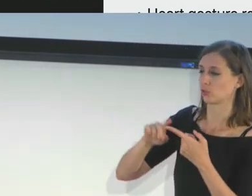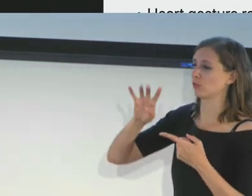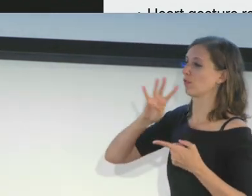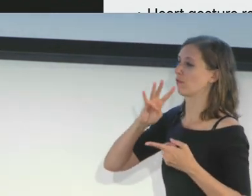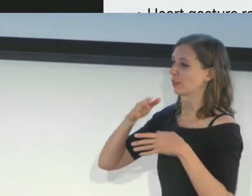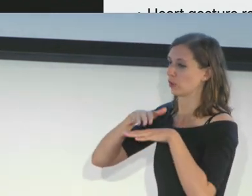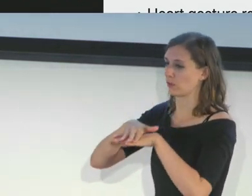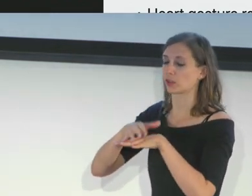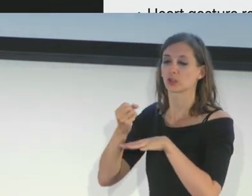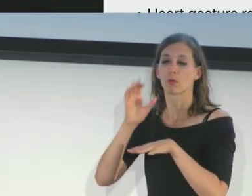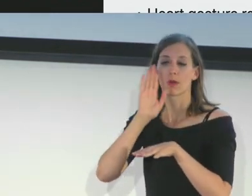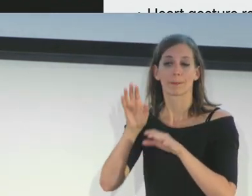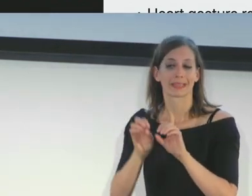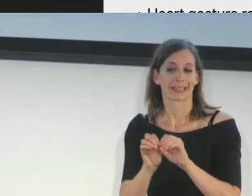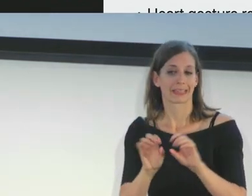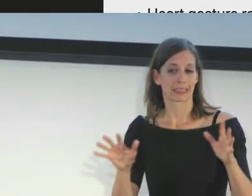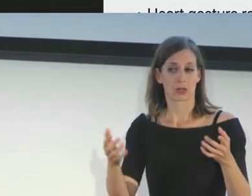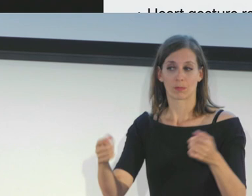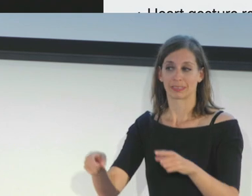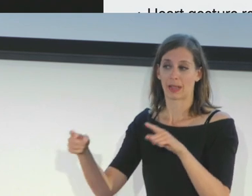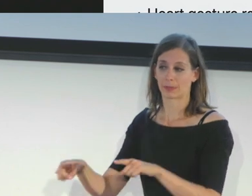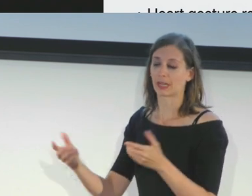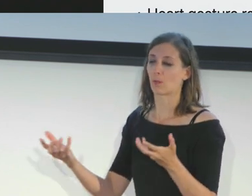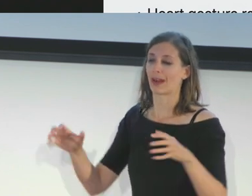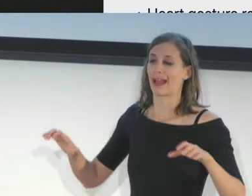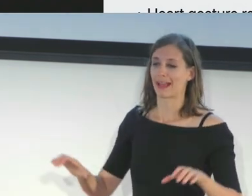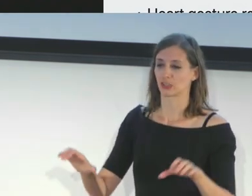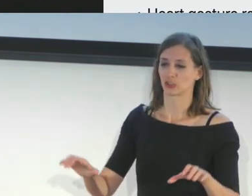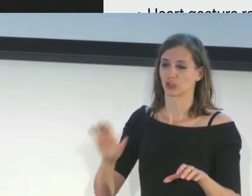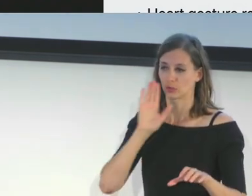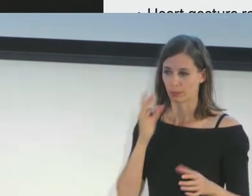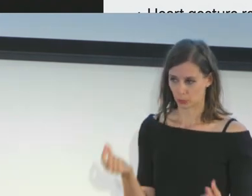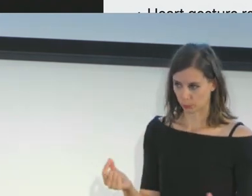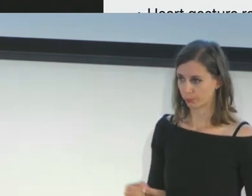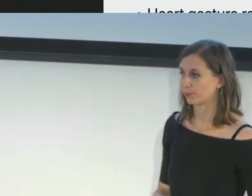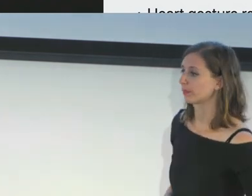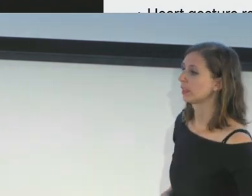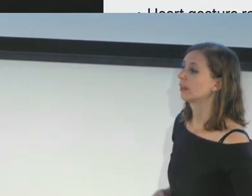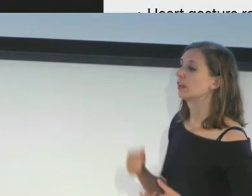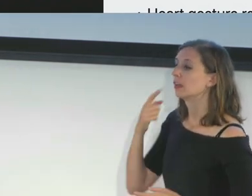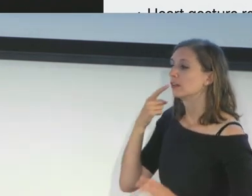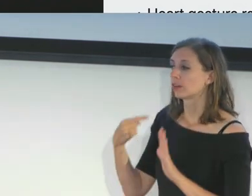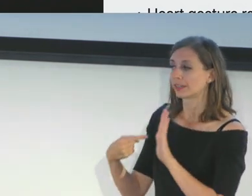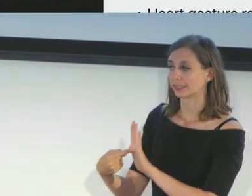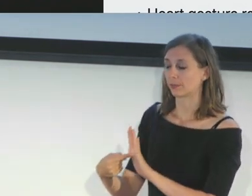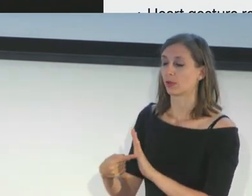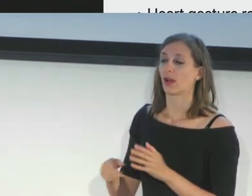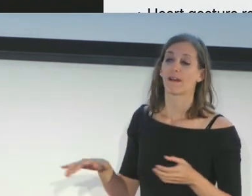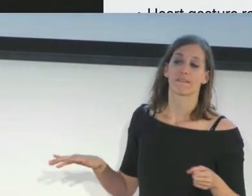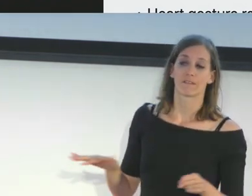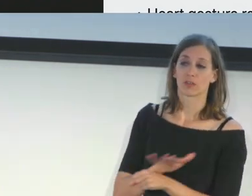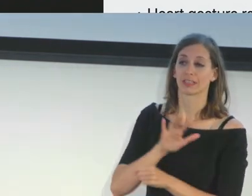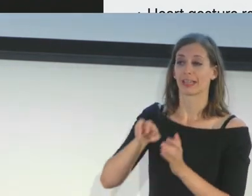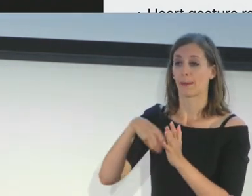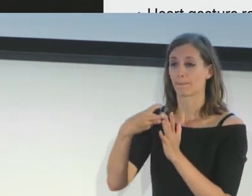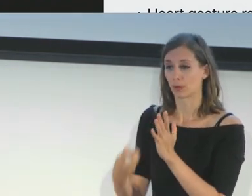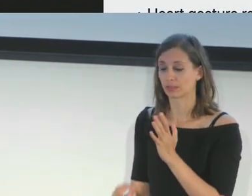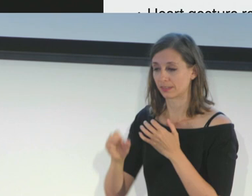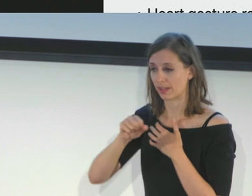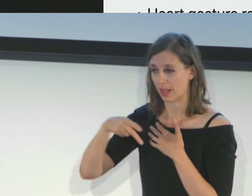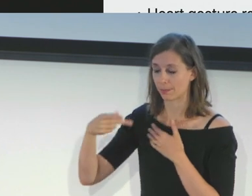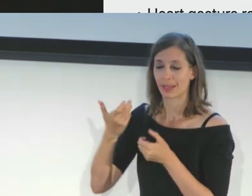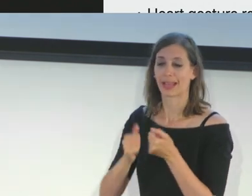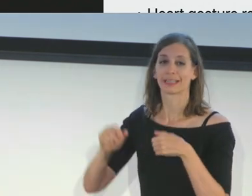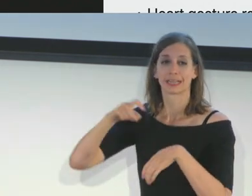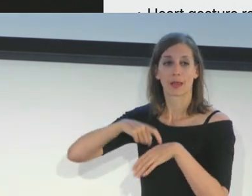so that it's clear what is happening and what interactions are being performed. For example, in a fully immersive